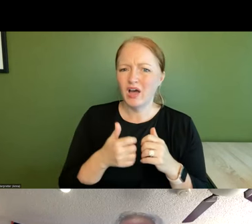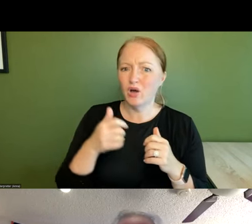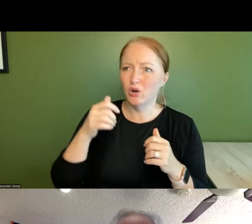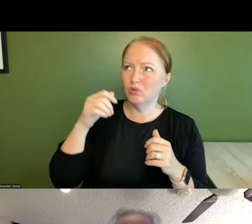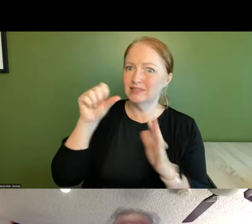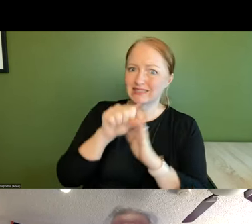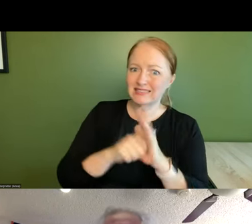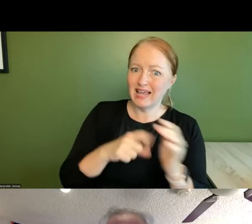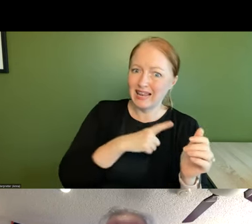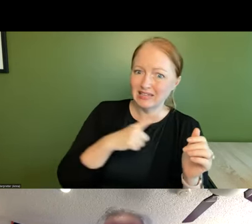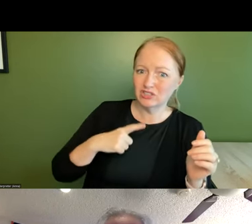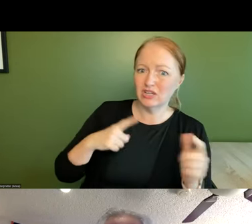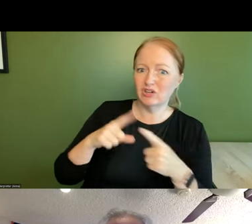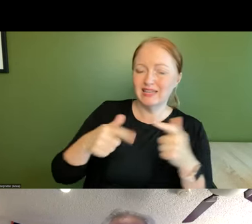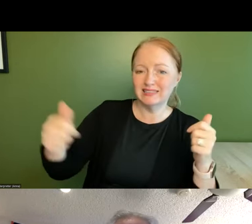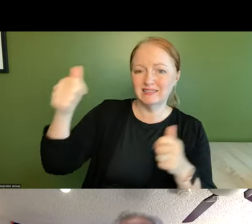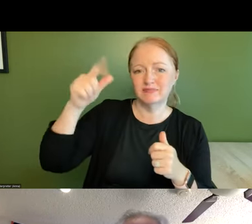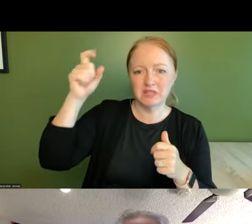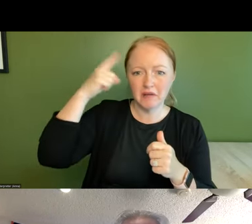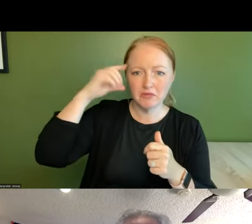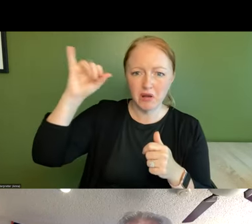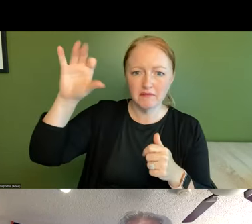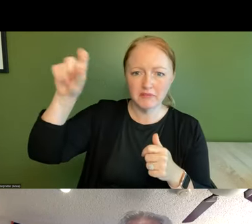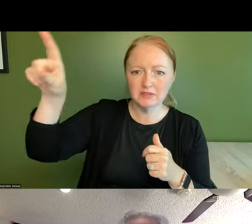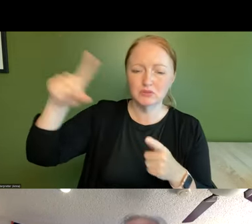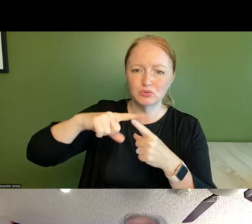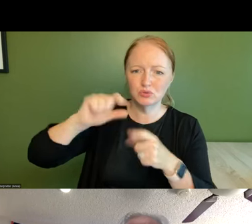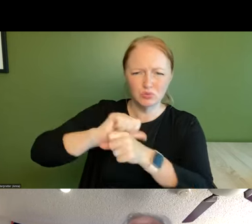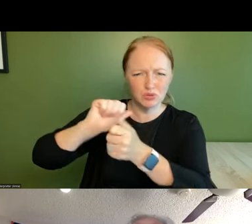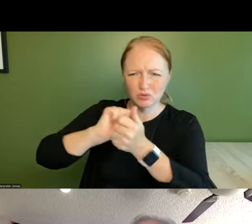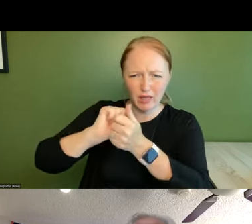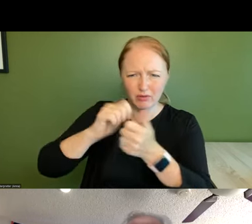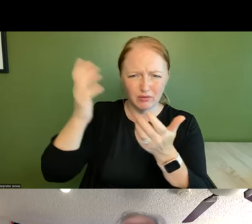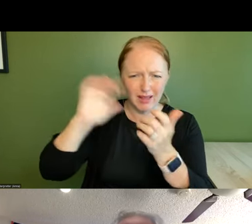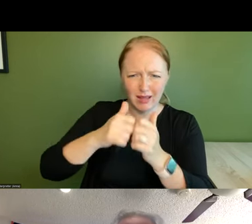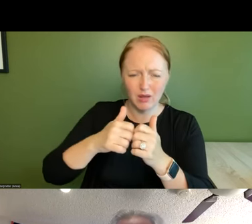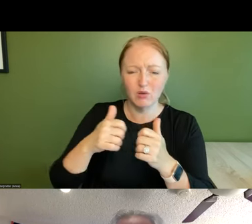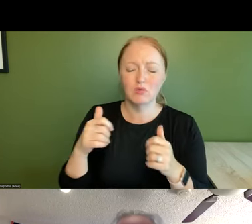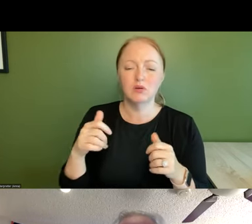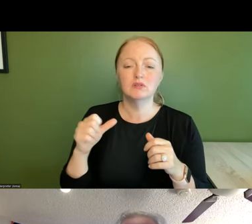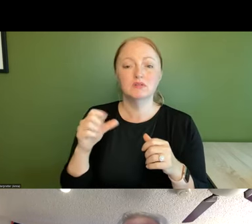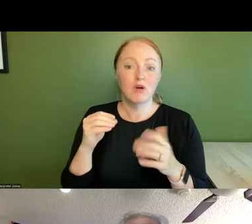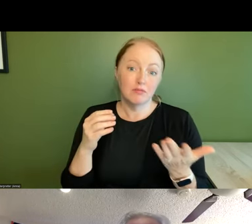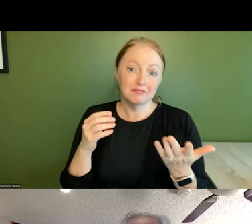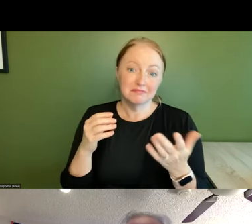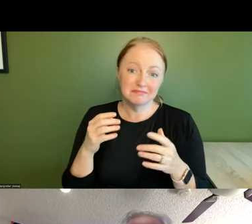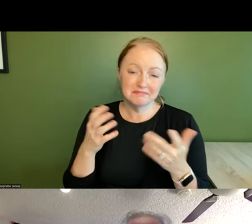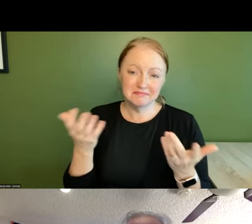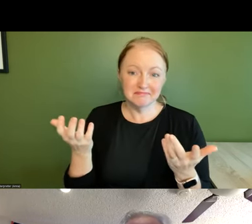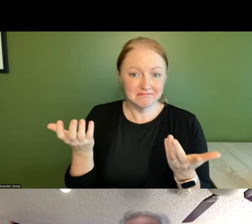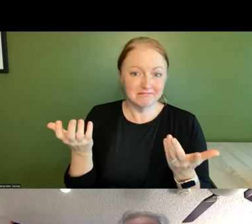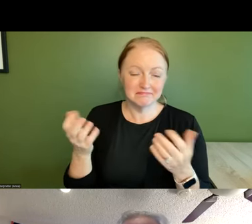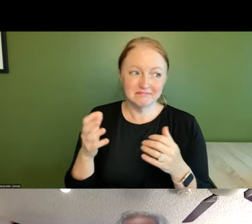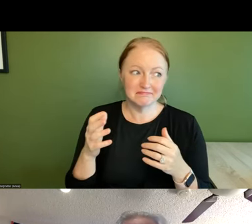legislature and your executive offices to work together and so i think we can at least say that as